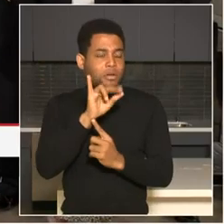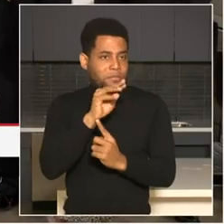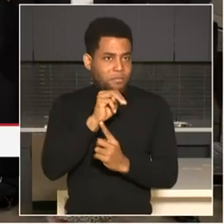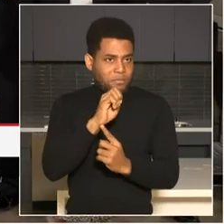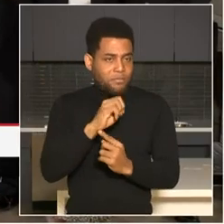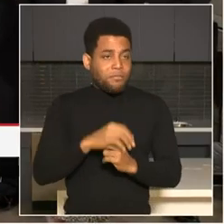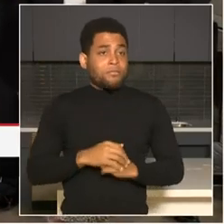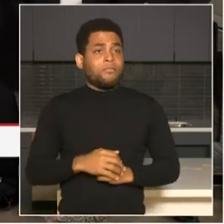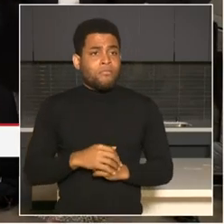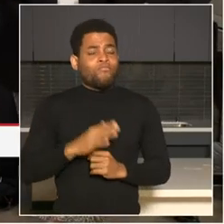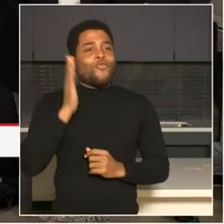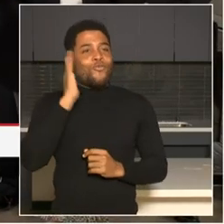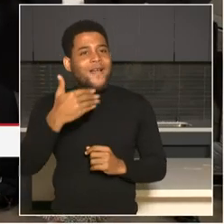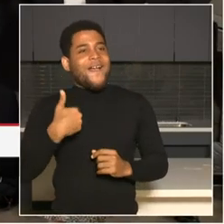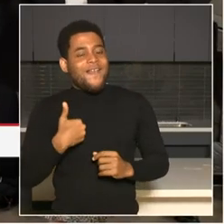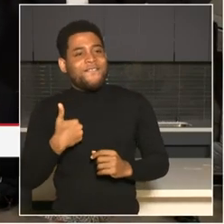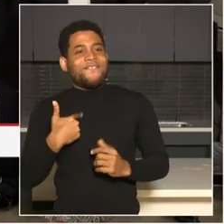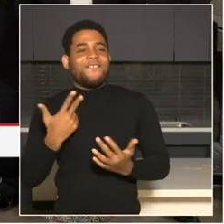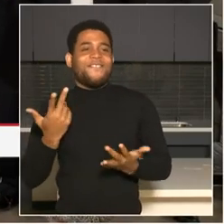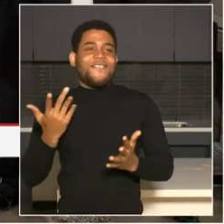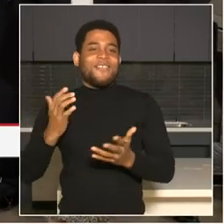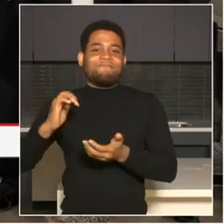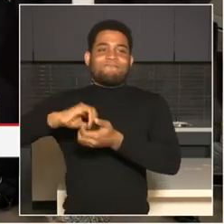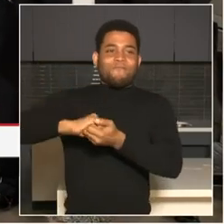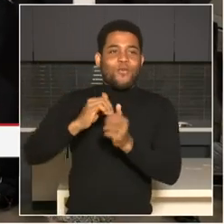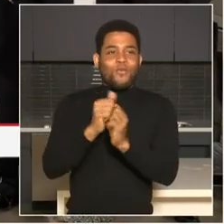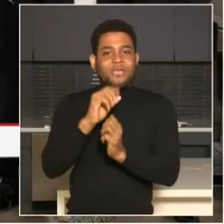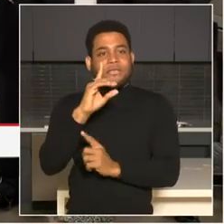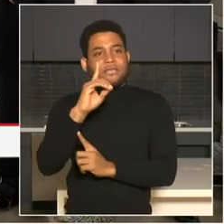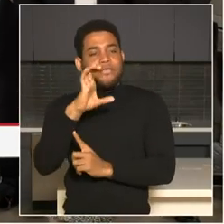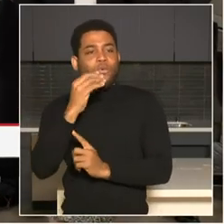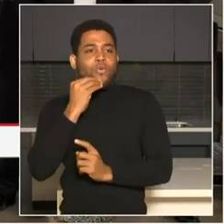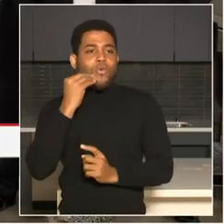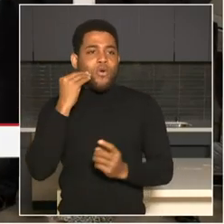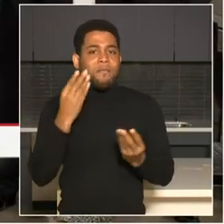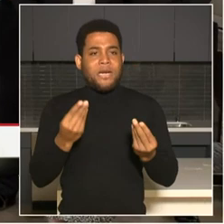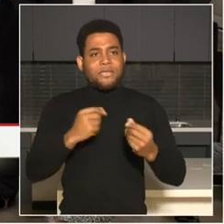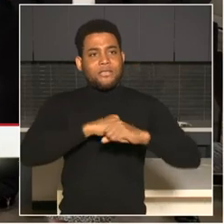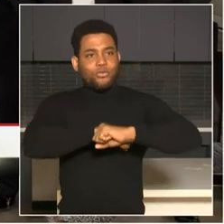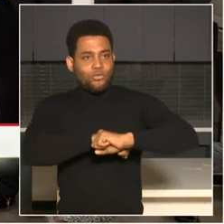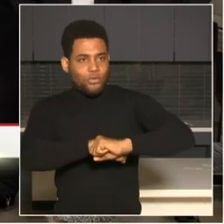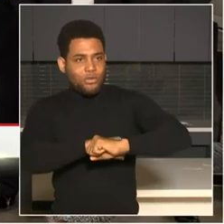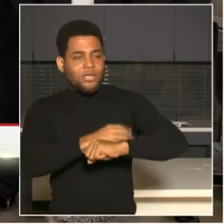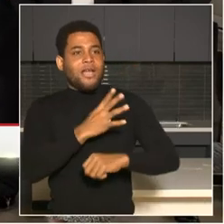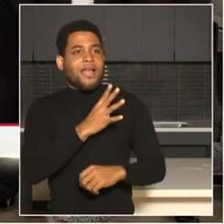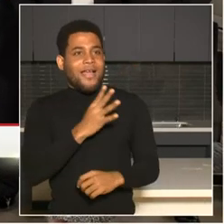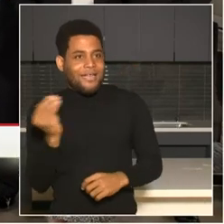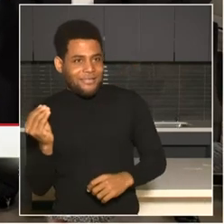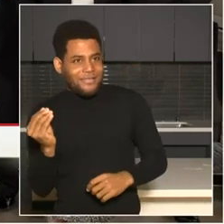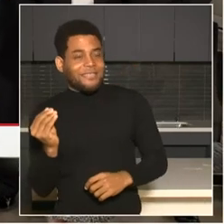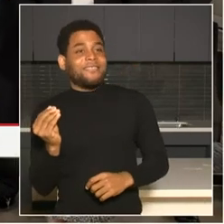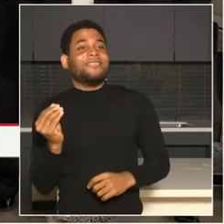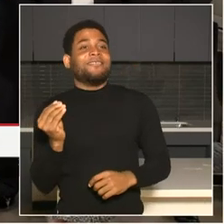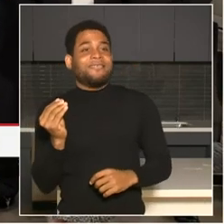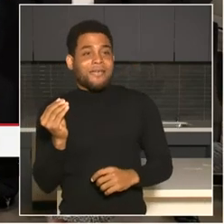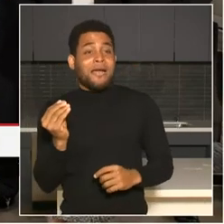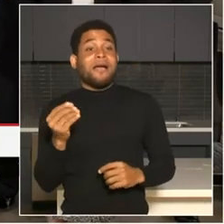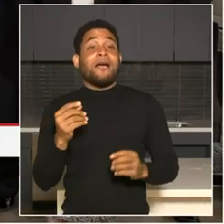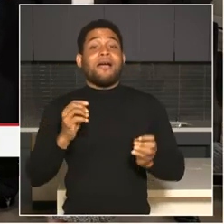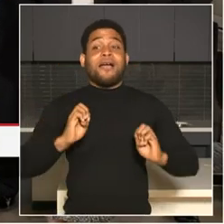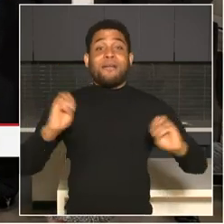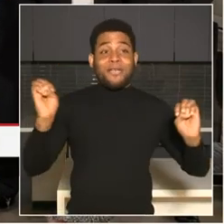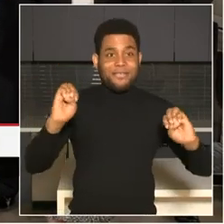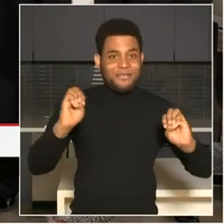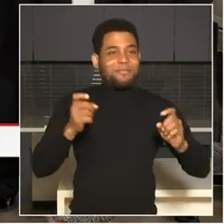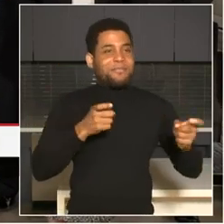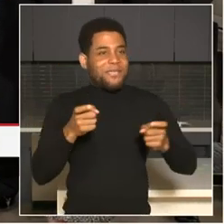Security, an emergency management agency, and the D.C. Housing Authority. Additionally, we will continue to work with our